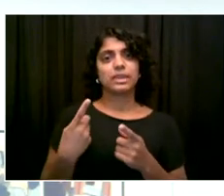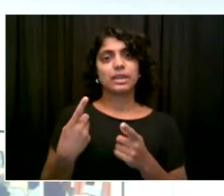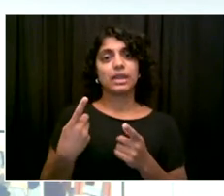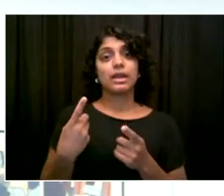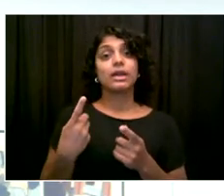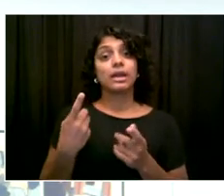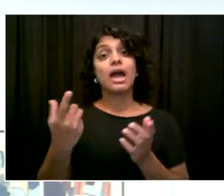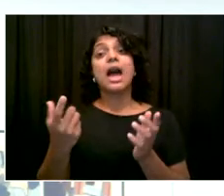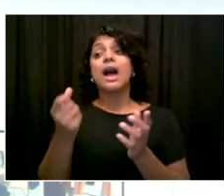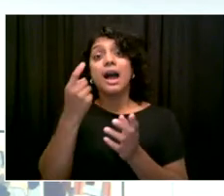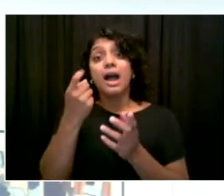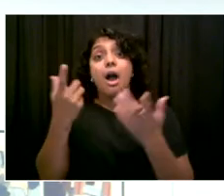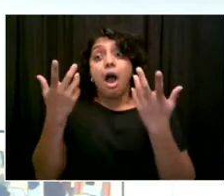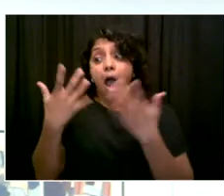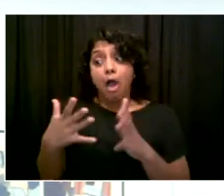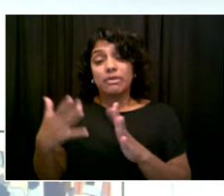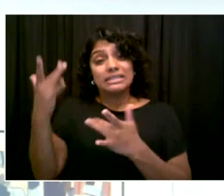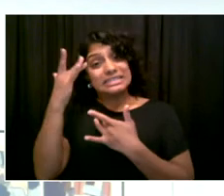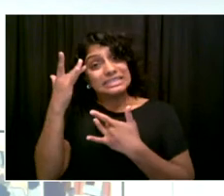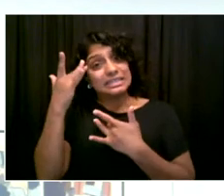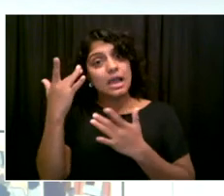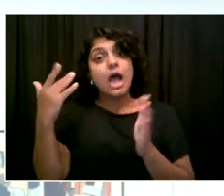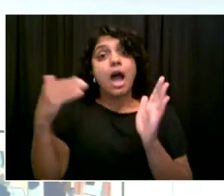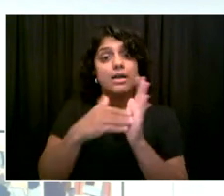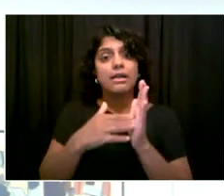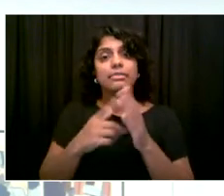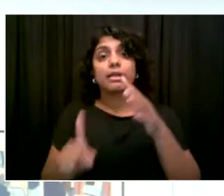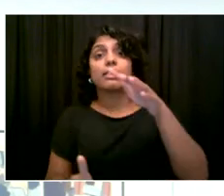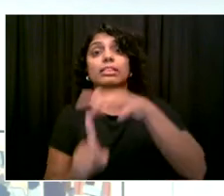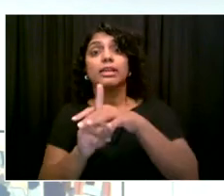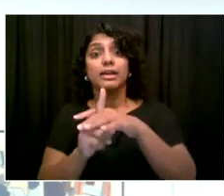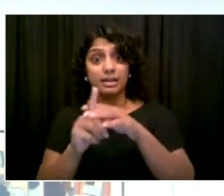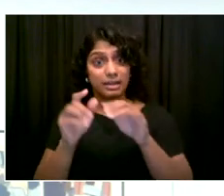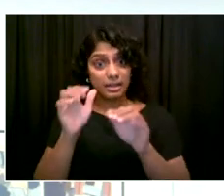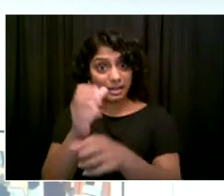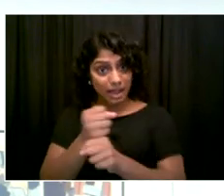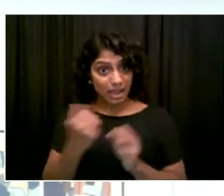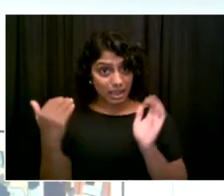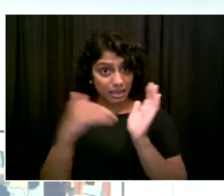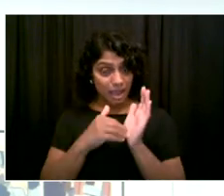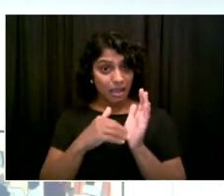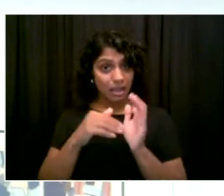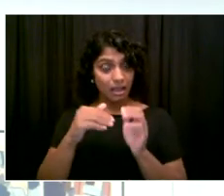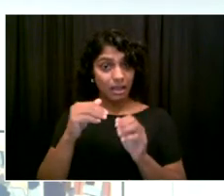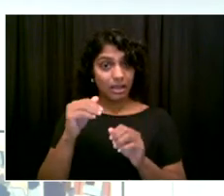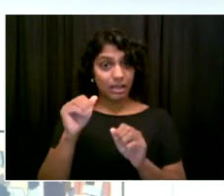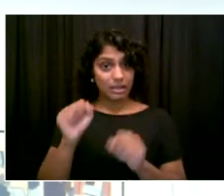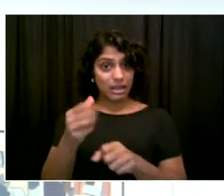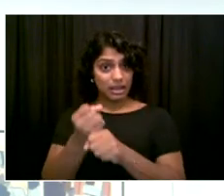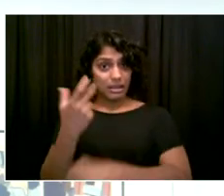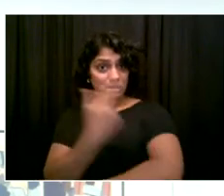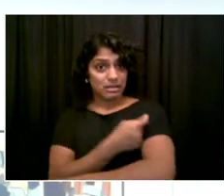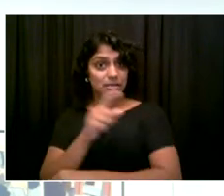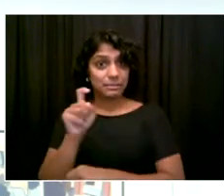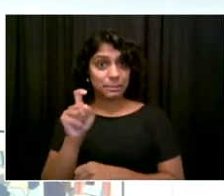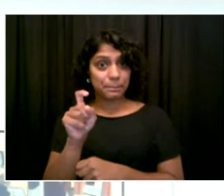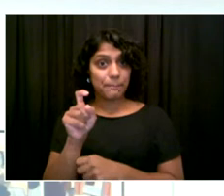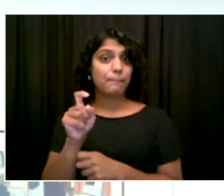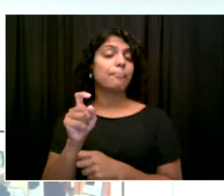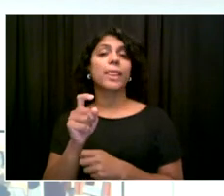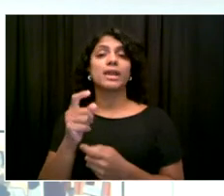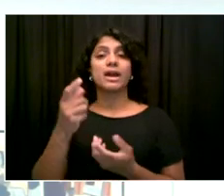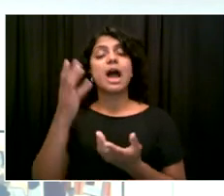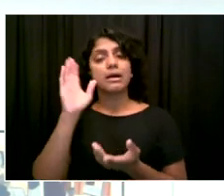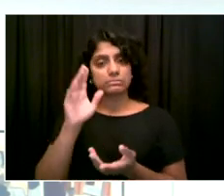that there is a small risk of reinfection. And it appears that the Delta variant does have some